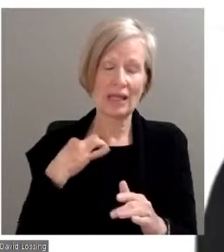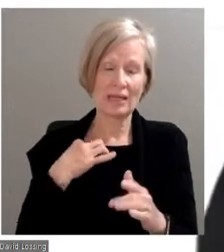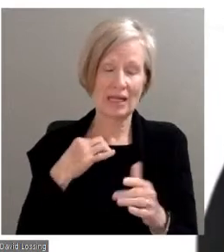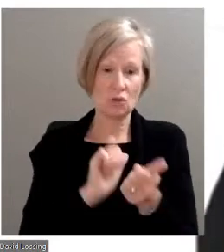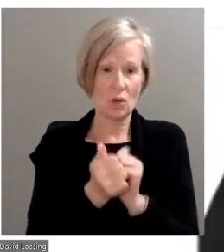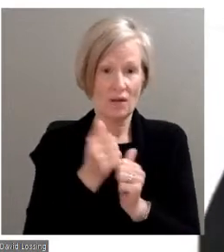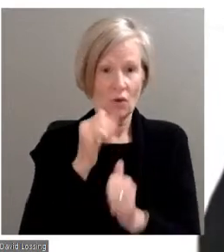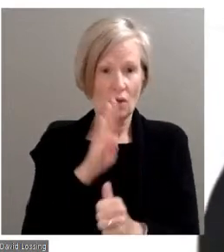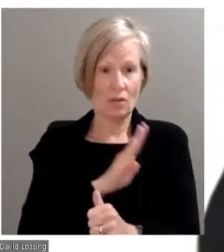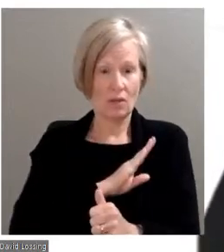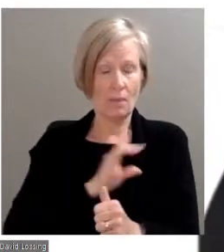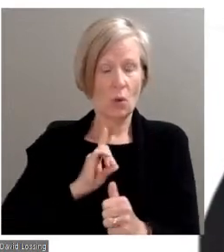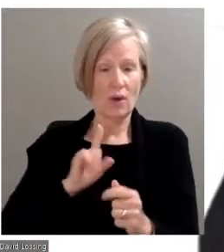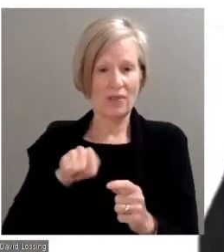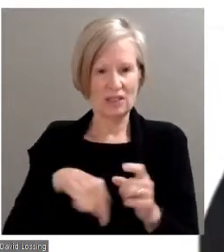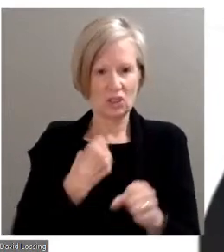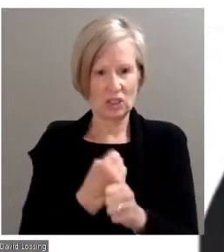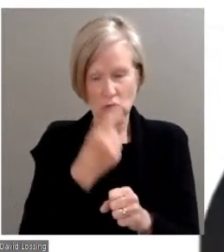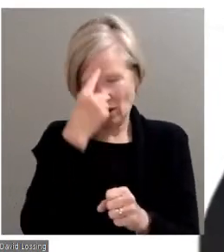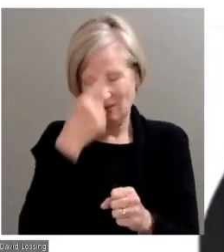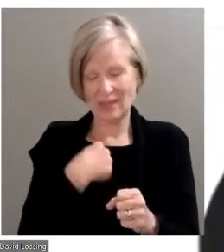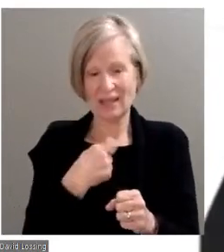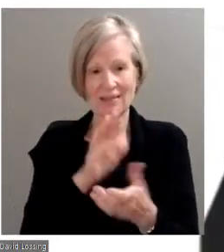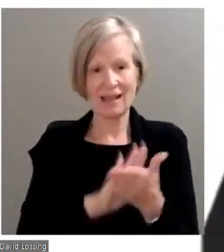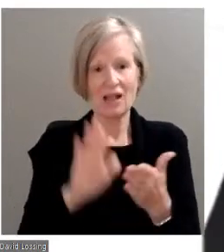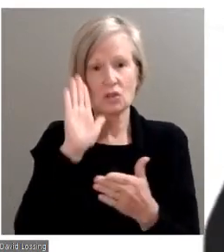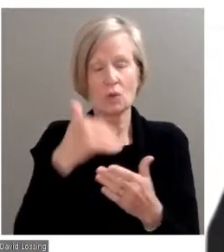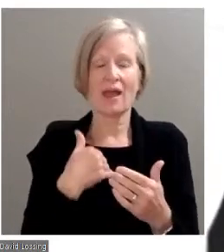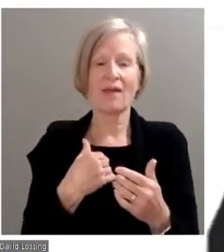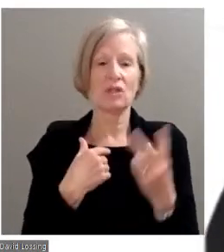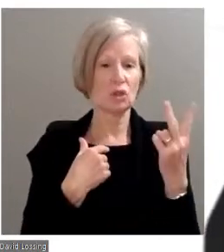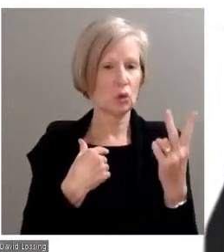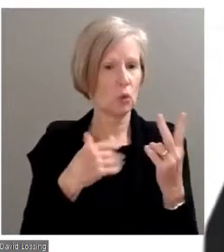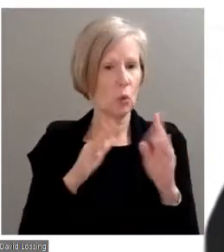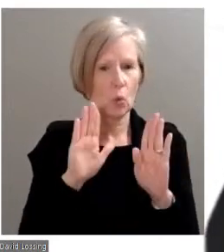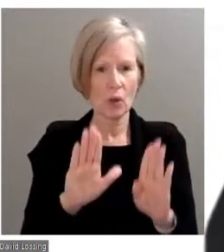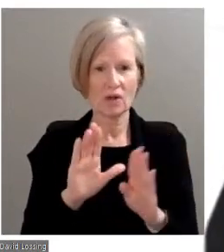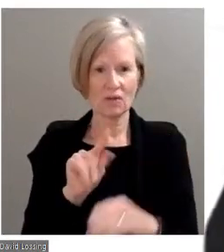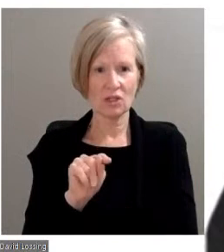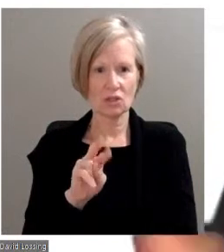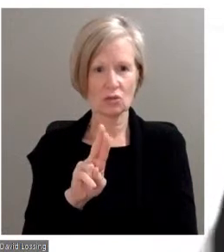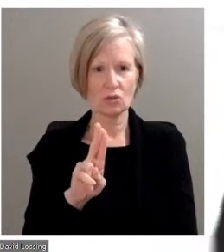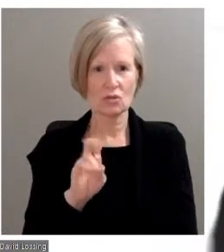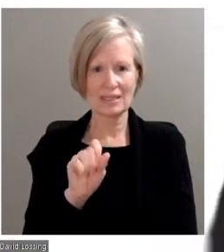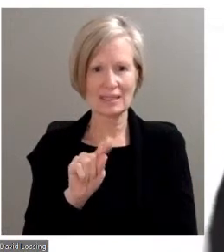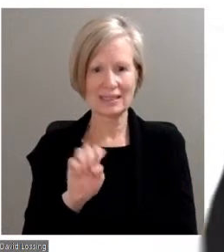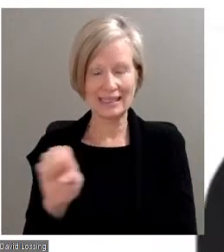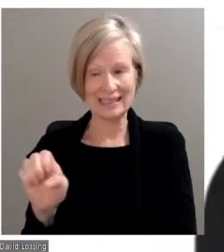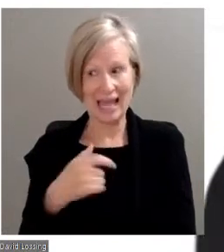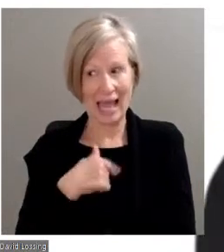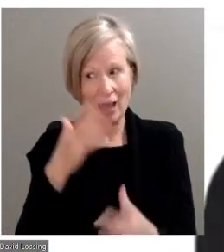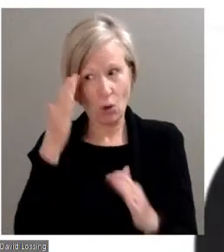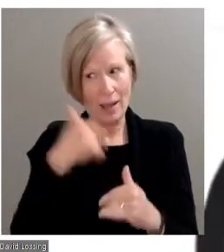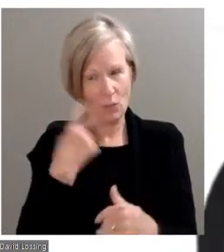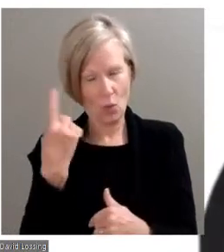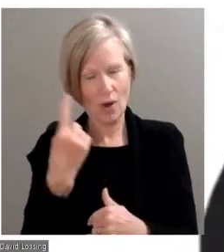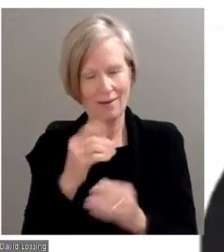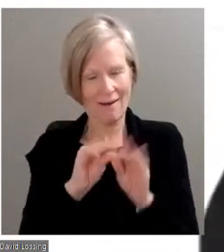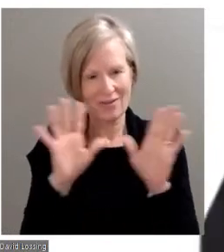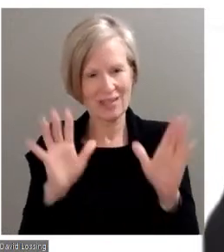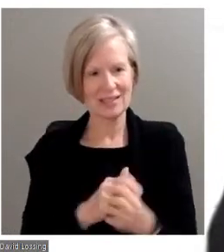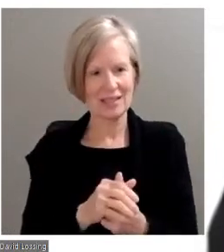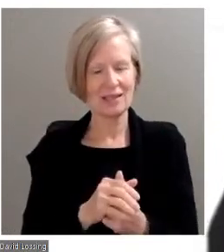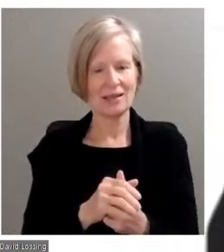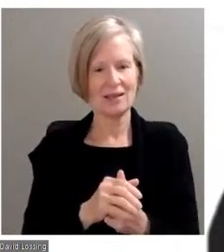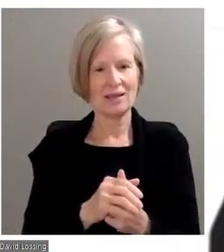you know, I think the college is going to end up with two great trustees on November 3rd. I hope I'm one of them, obviously, because